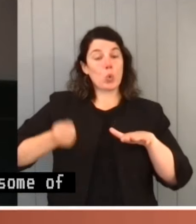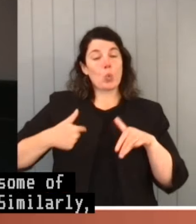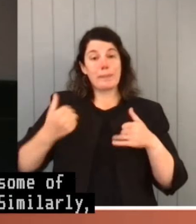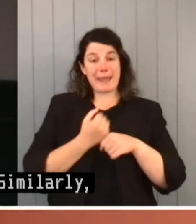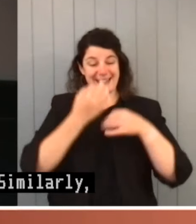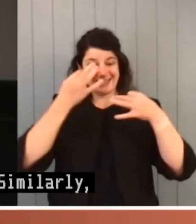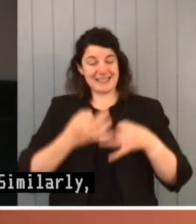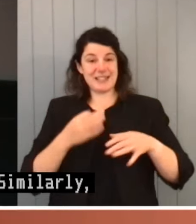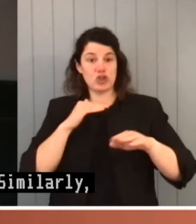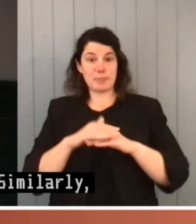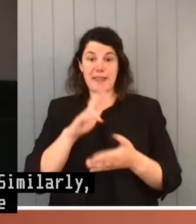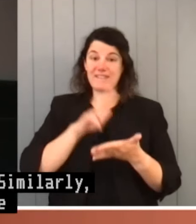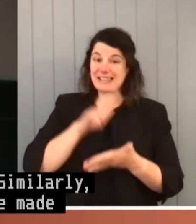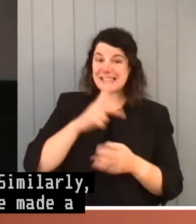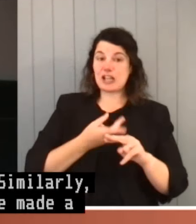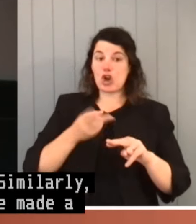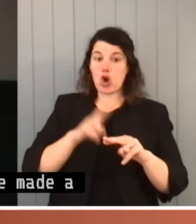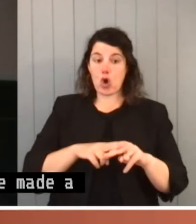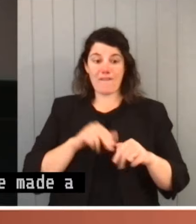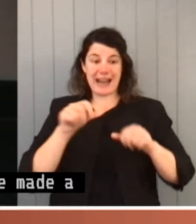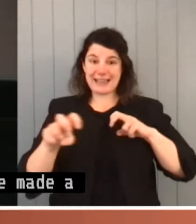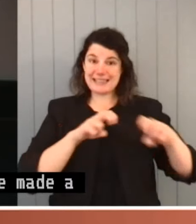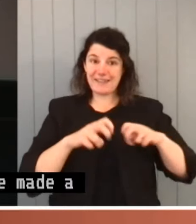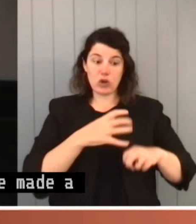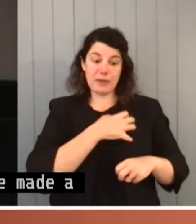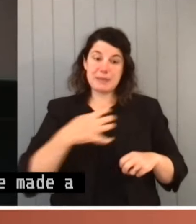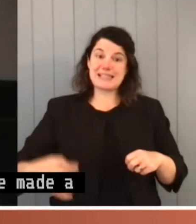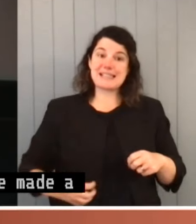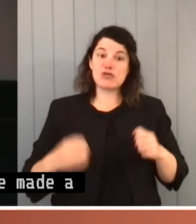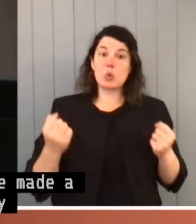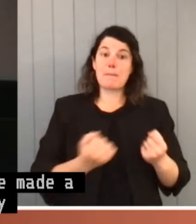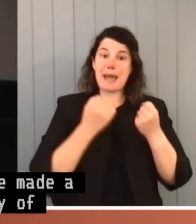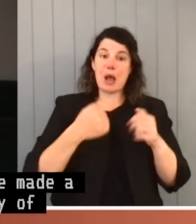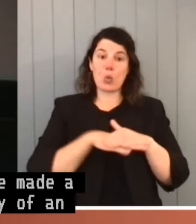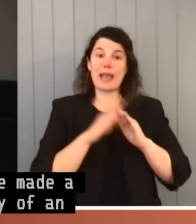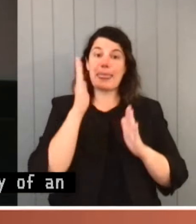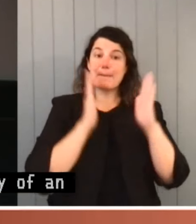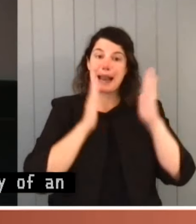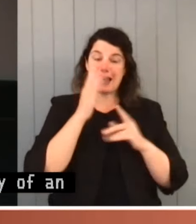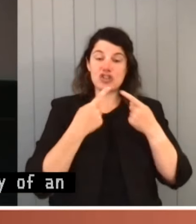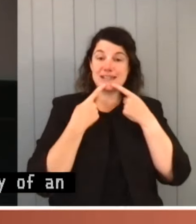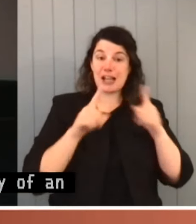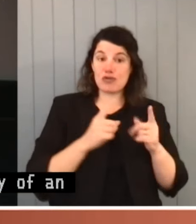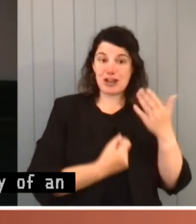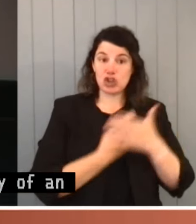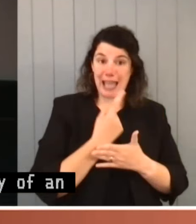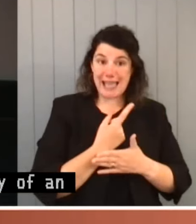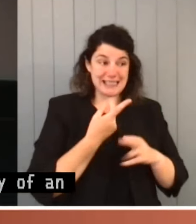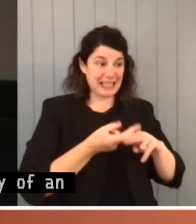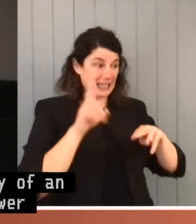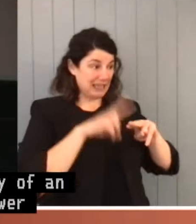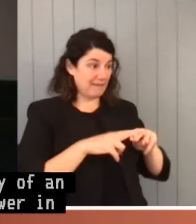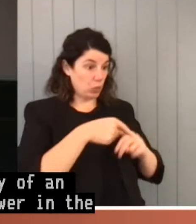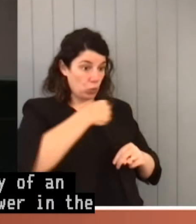the validity of an exercise of ministerial power in the Malaysian declaration case as to whether or not we could